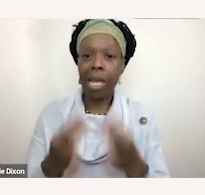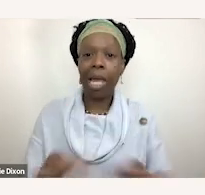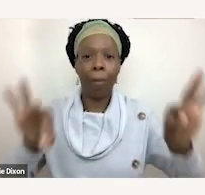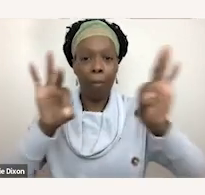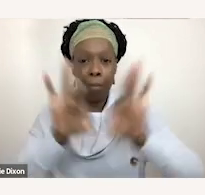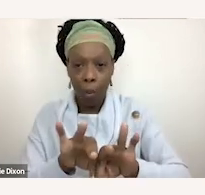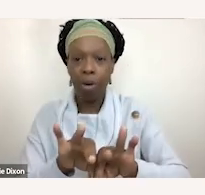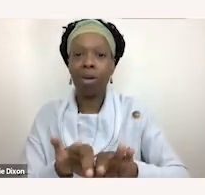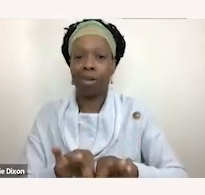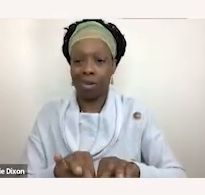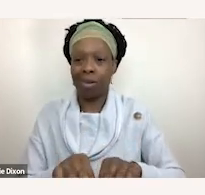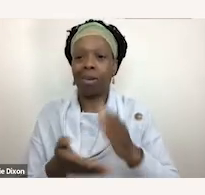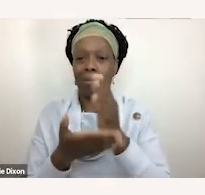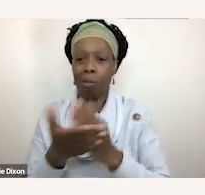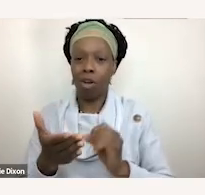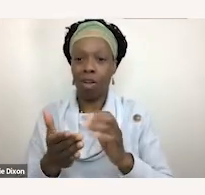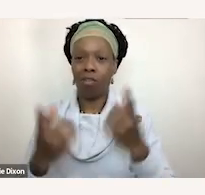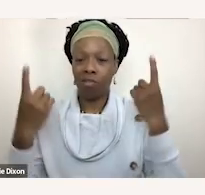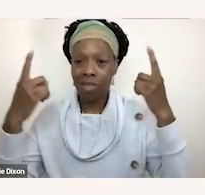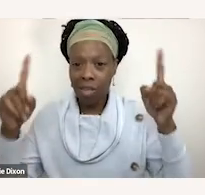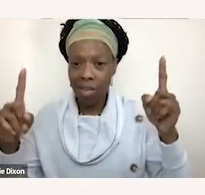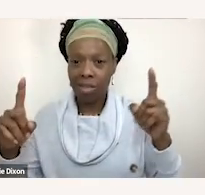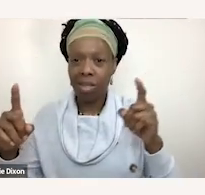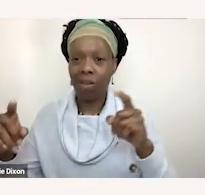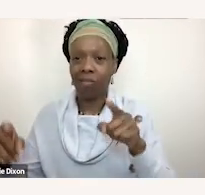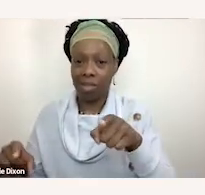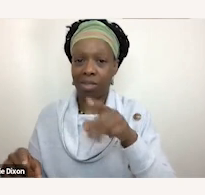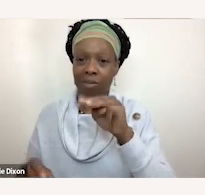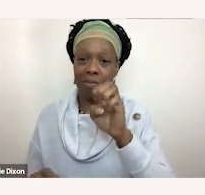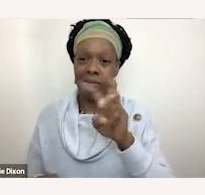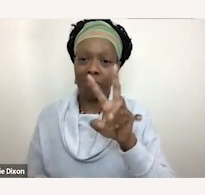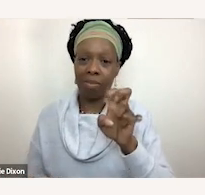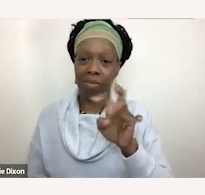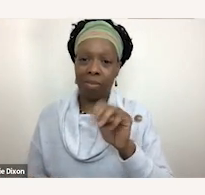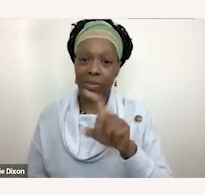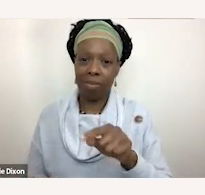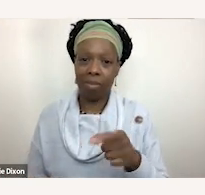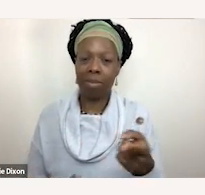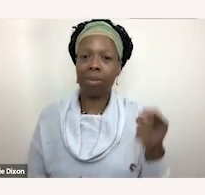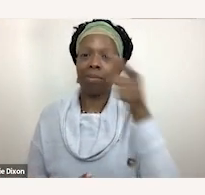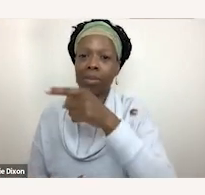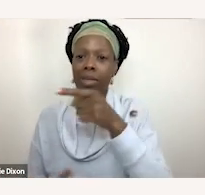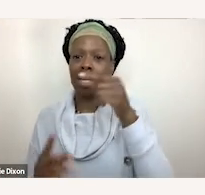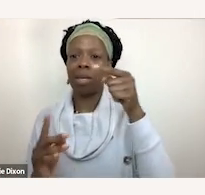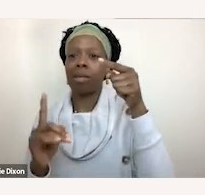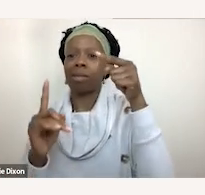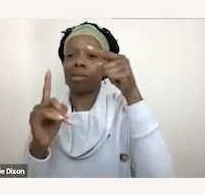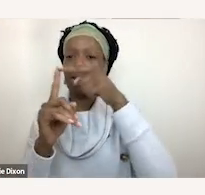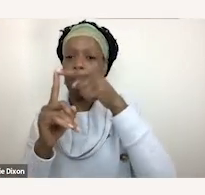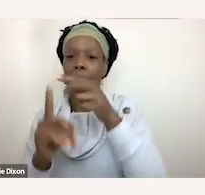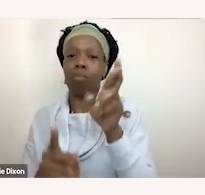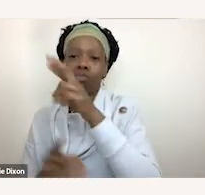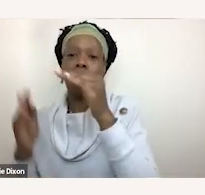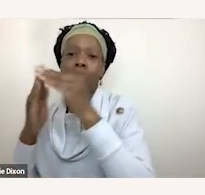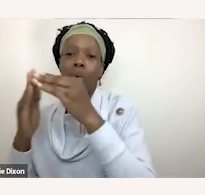the success of this movement up in the top right corner is brad lomax and he was